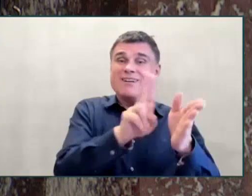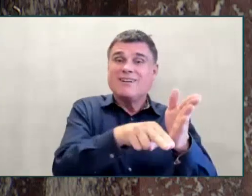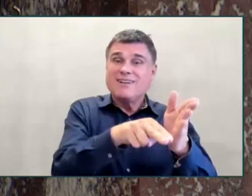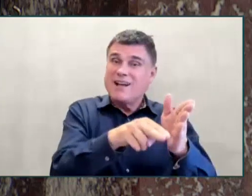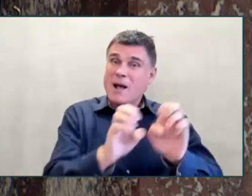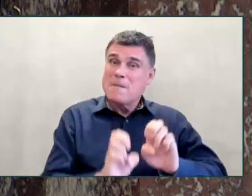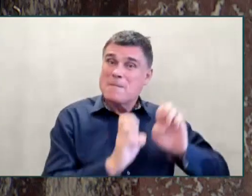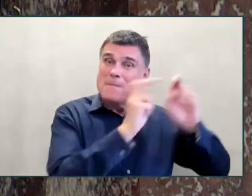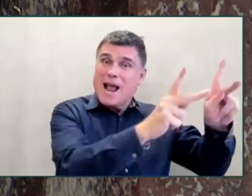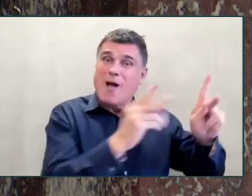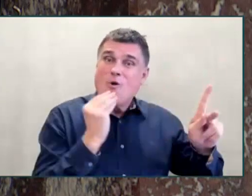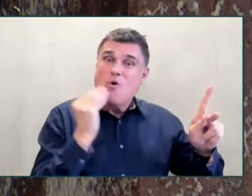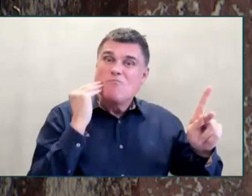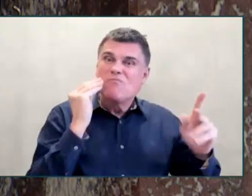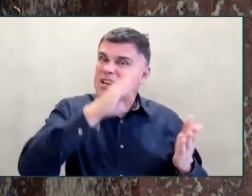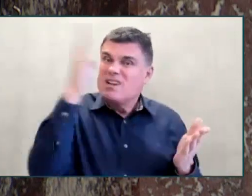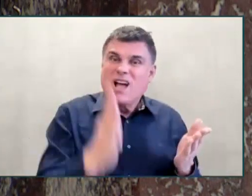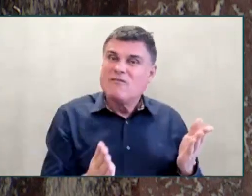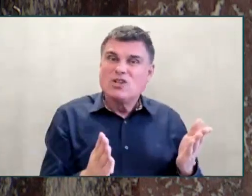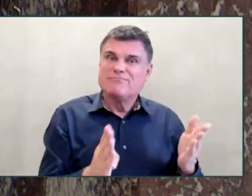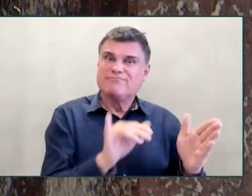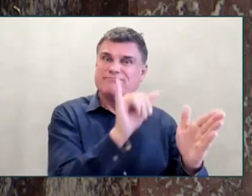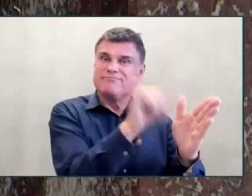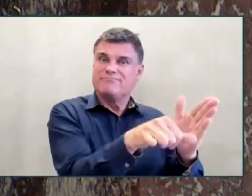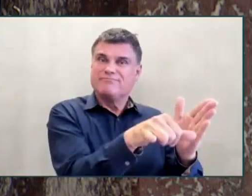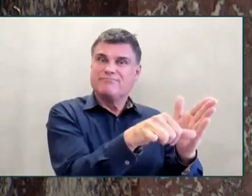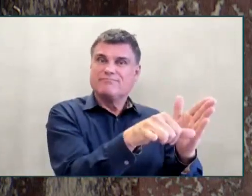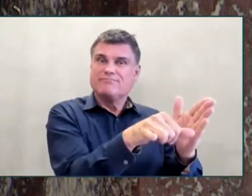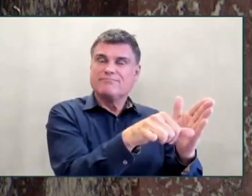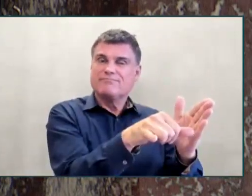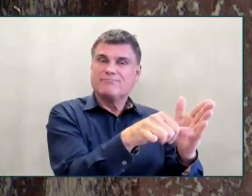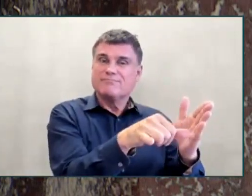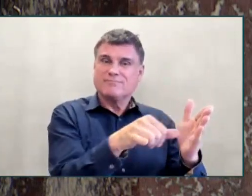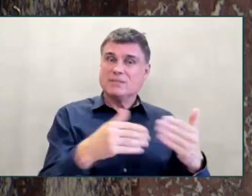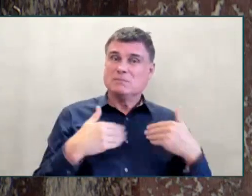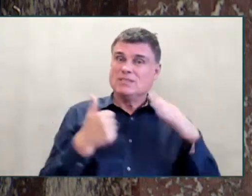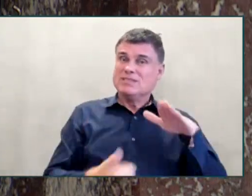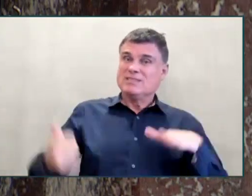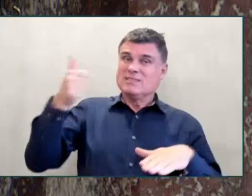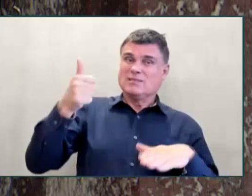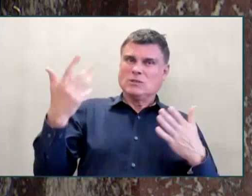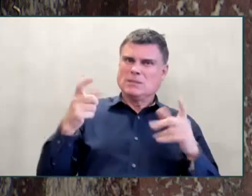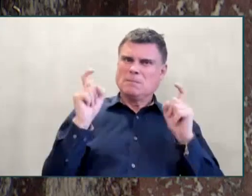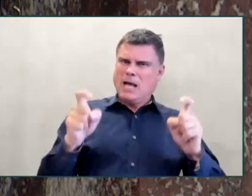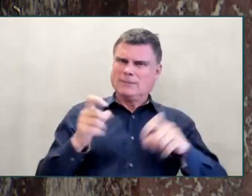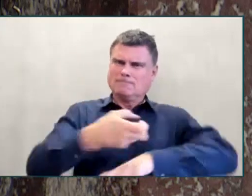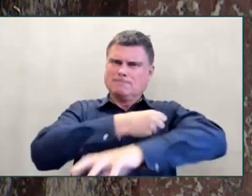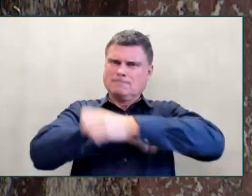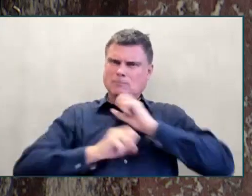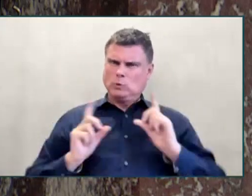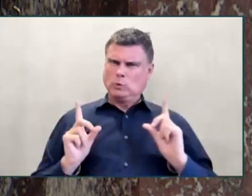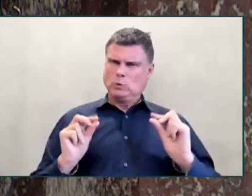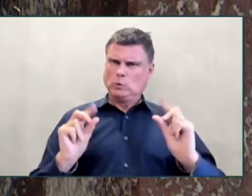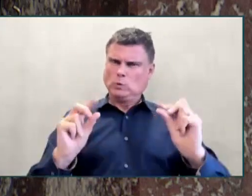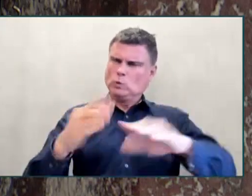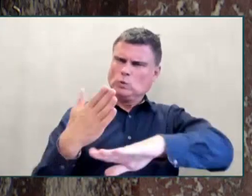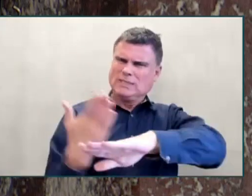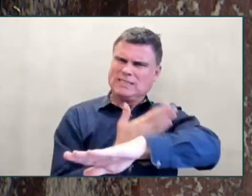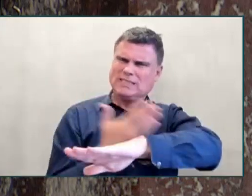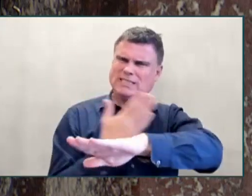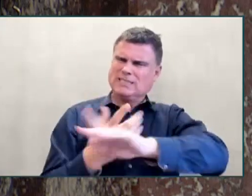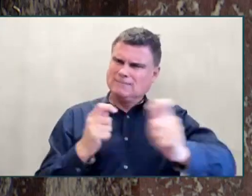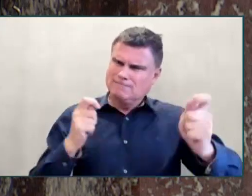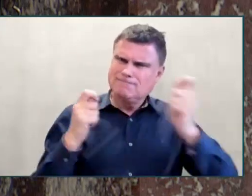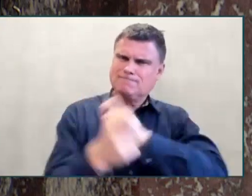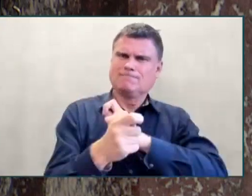I think it's important to acknowledge in that that residential and day schools, which we have stood and